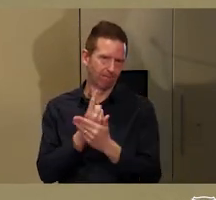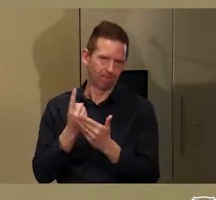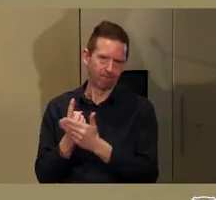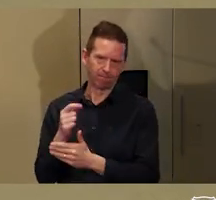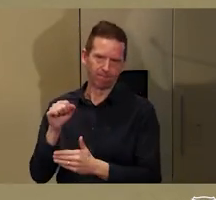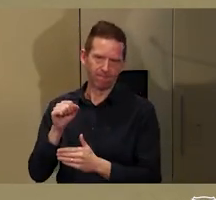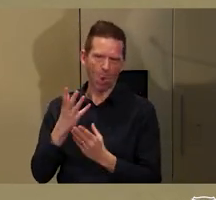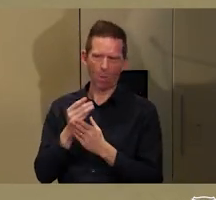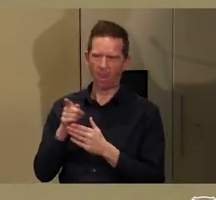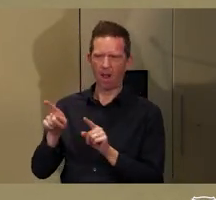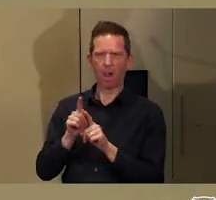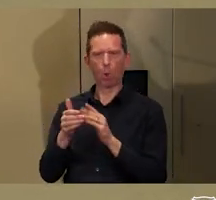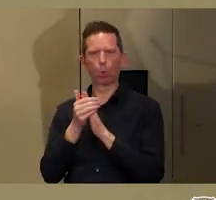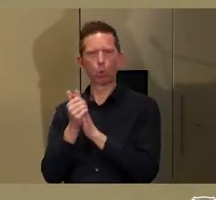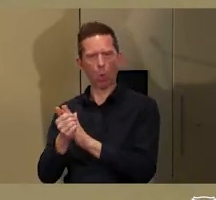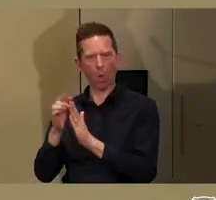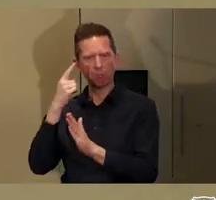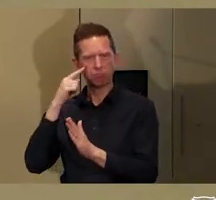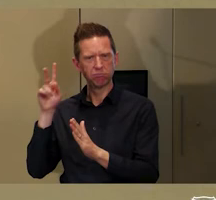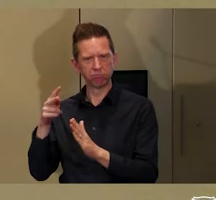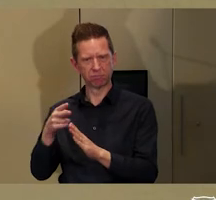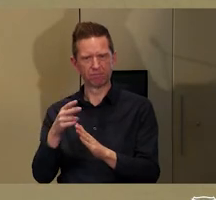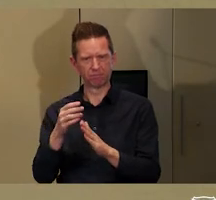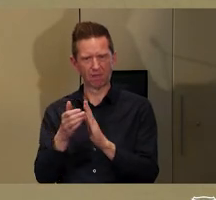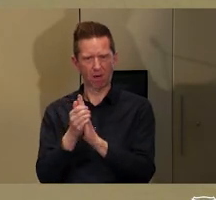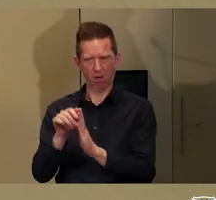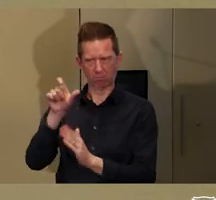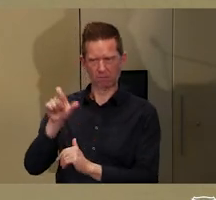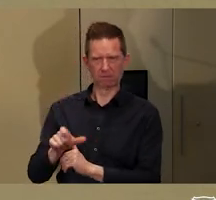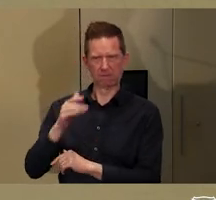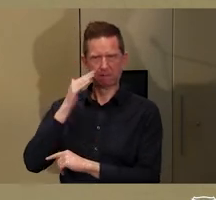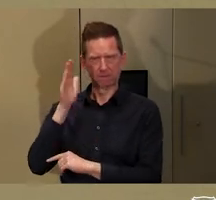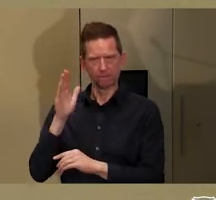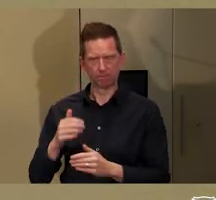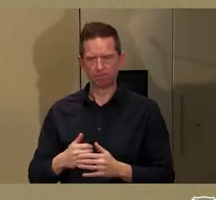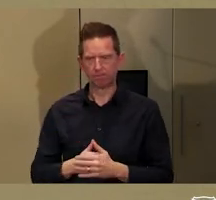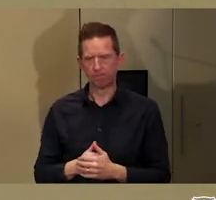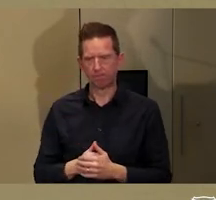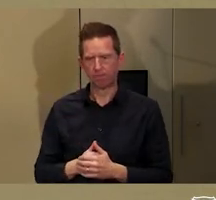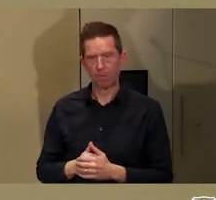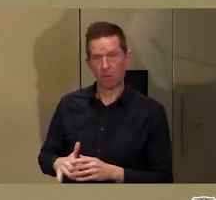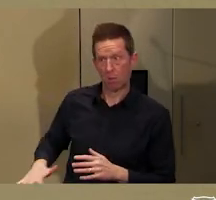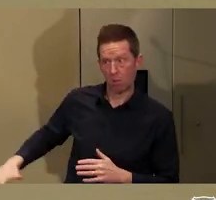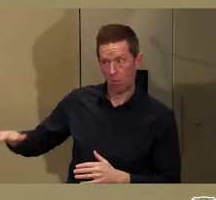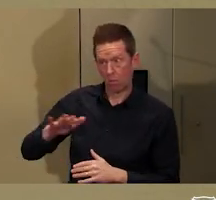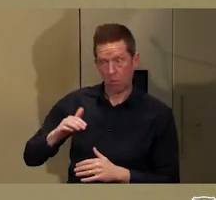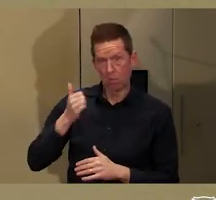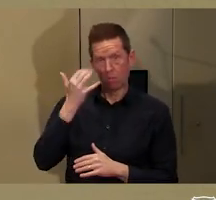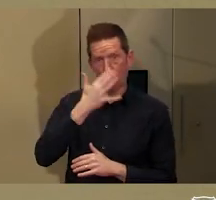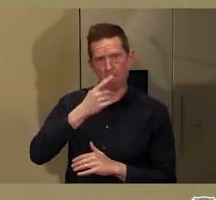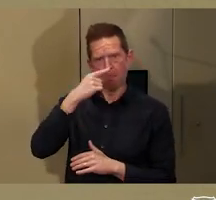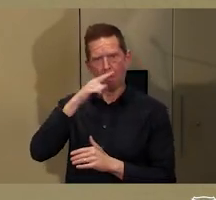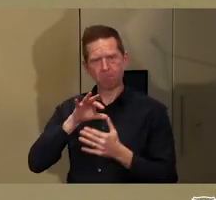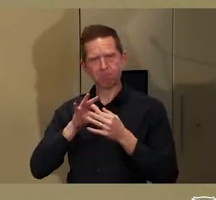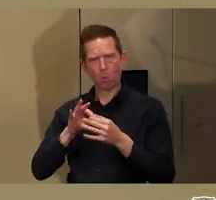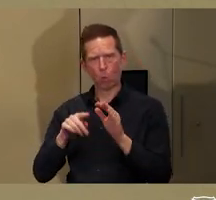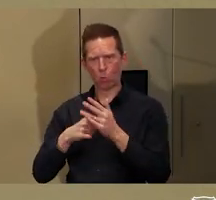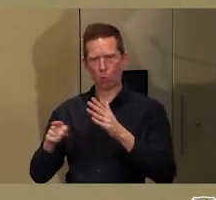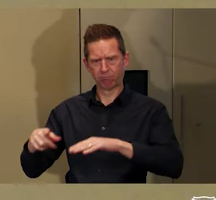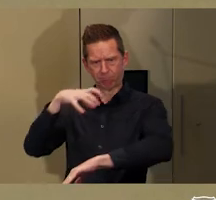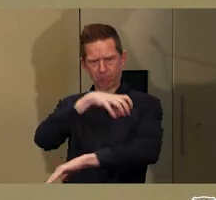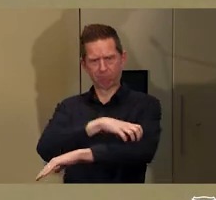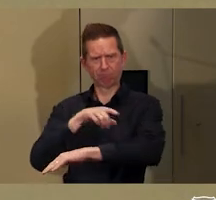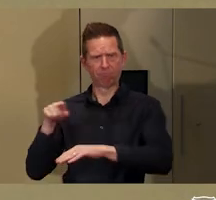The Anangu perspectives on country and the significance of Uluru as a